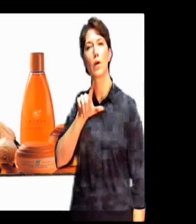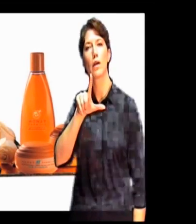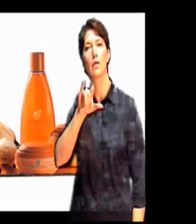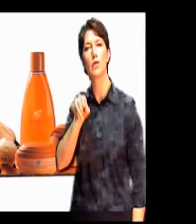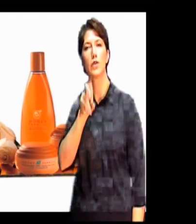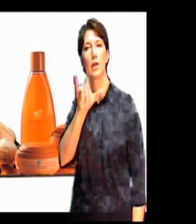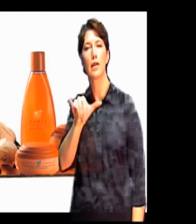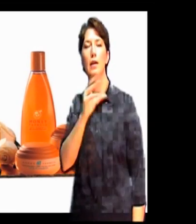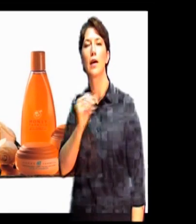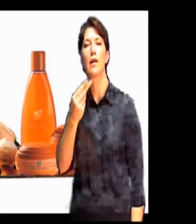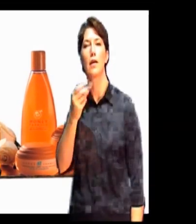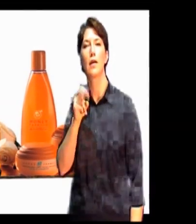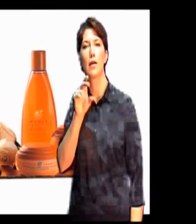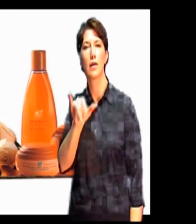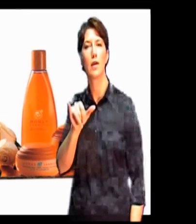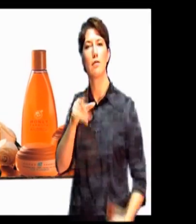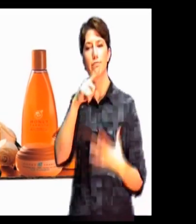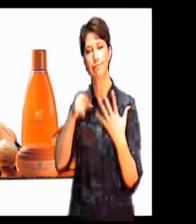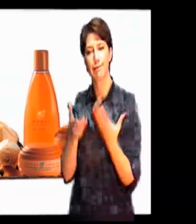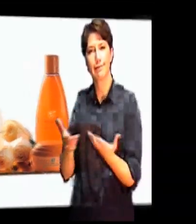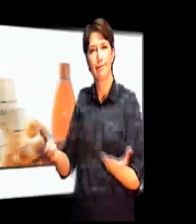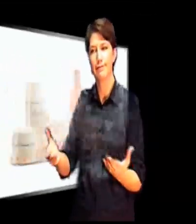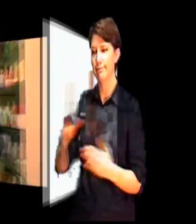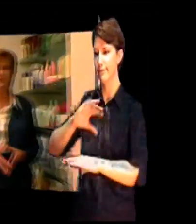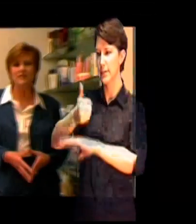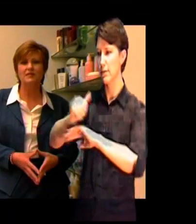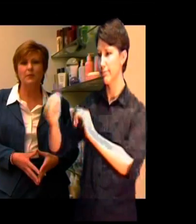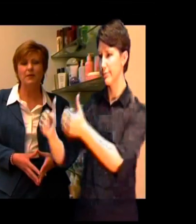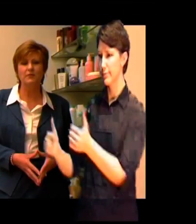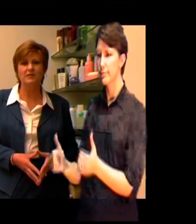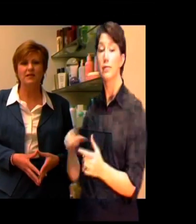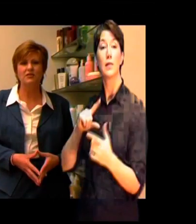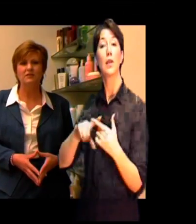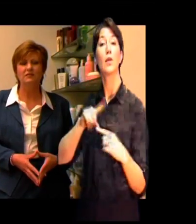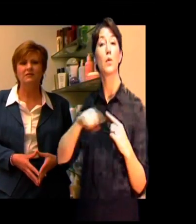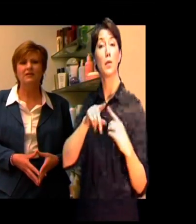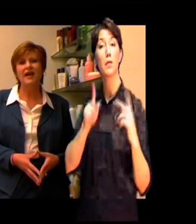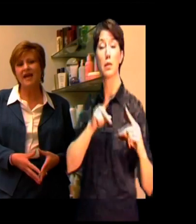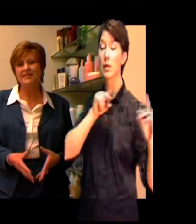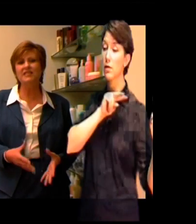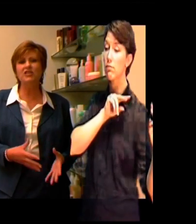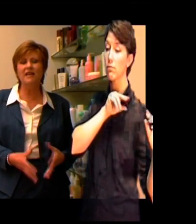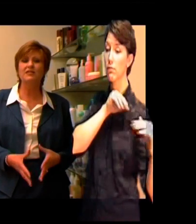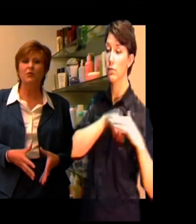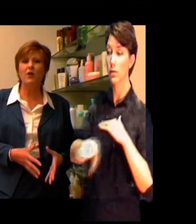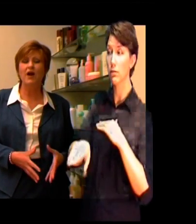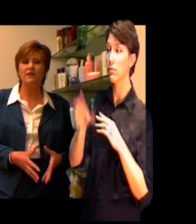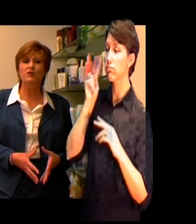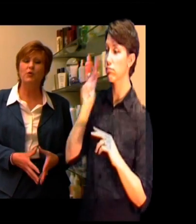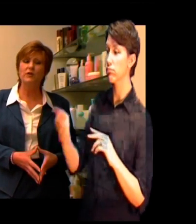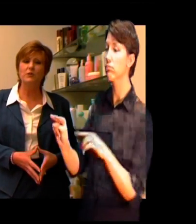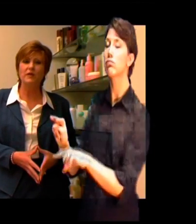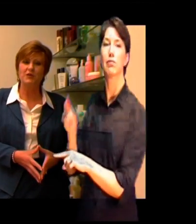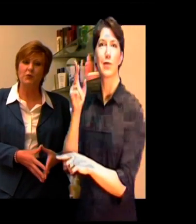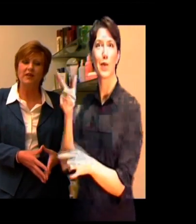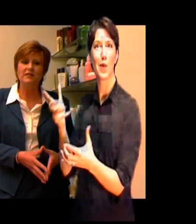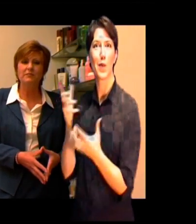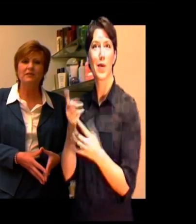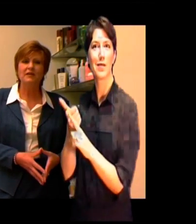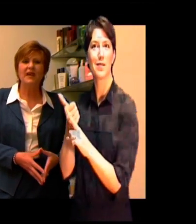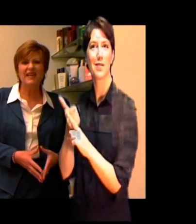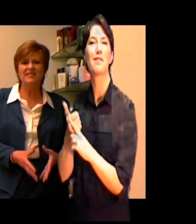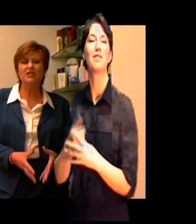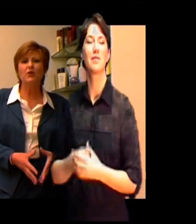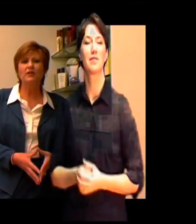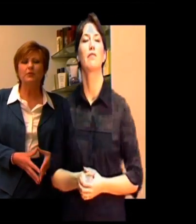your hostess. This will be very enticing for other people to host as a Pampers session. As each guest arrives, you're going to want to greet